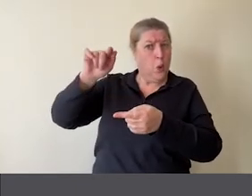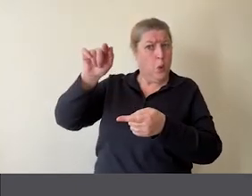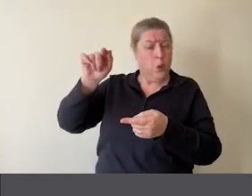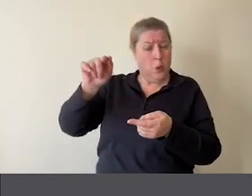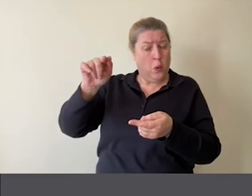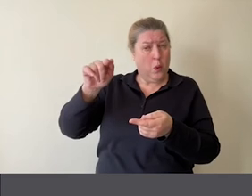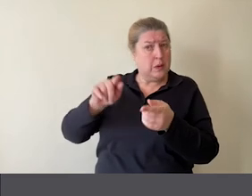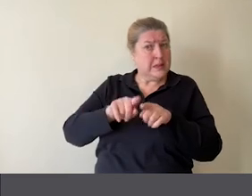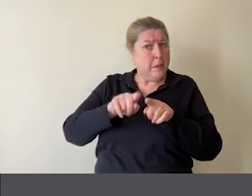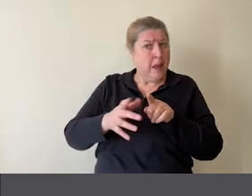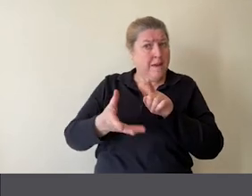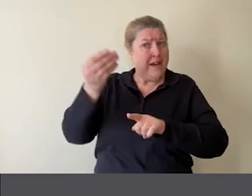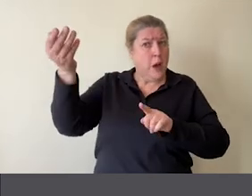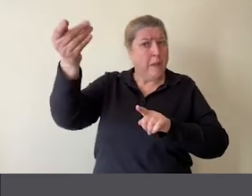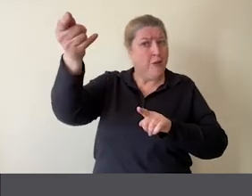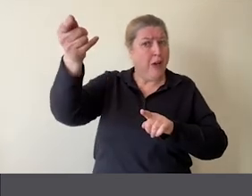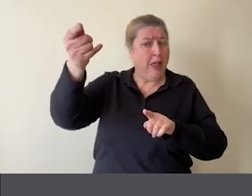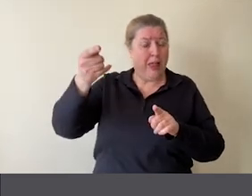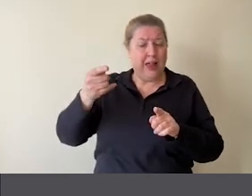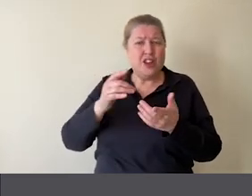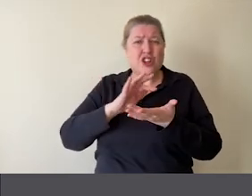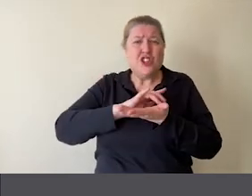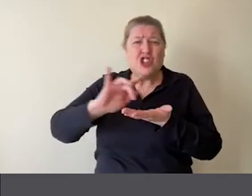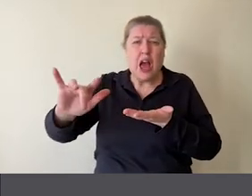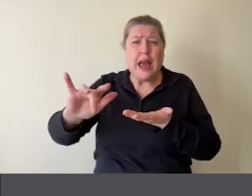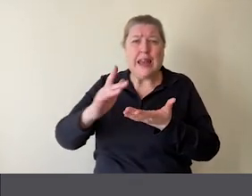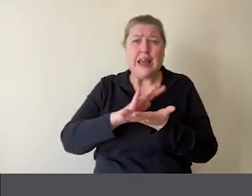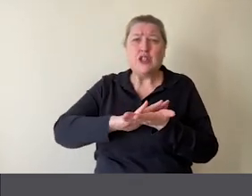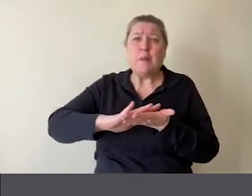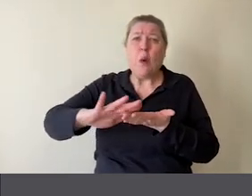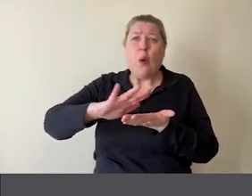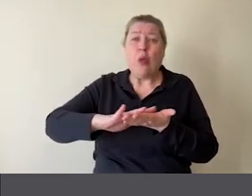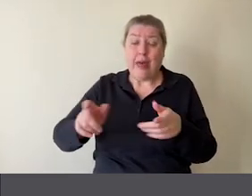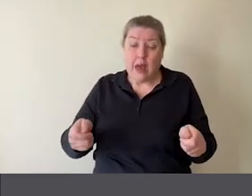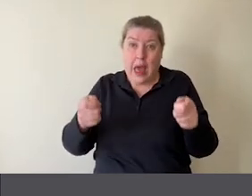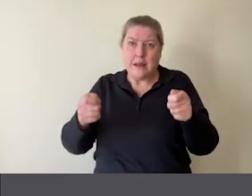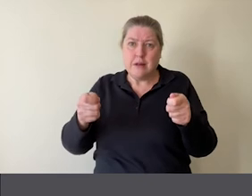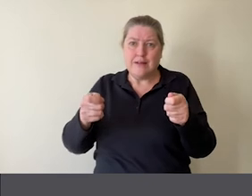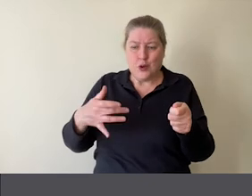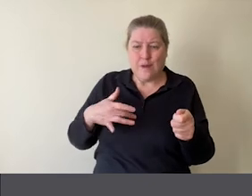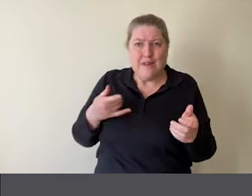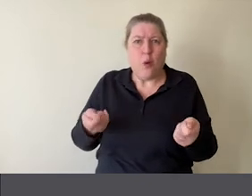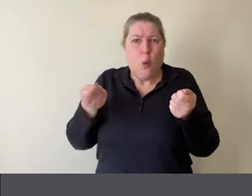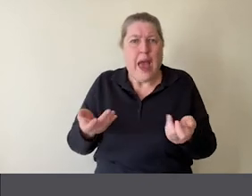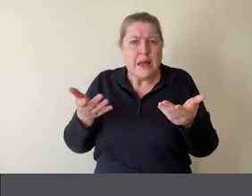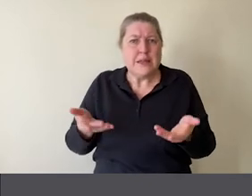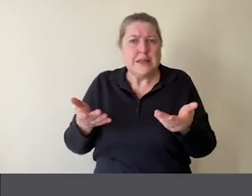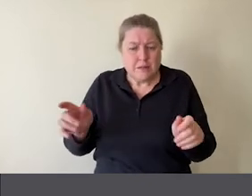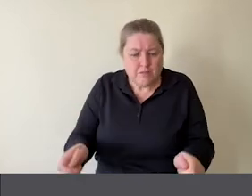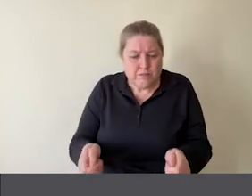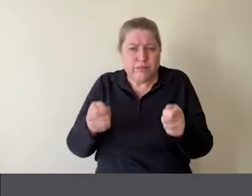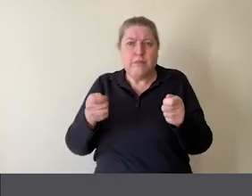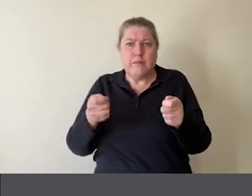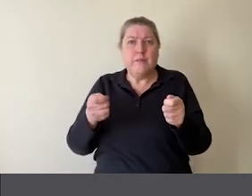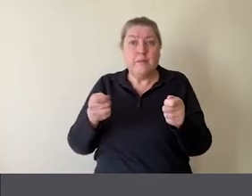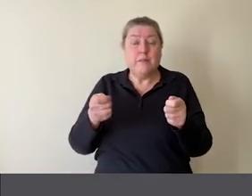burial. They're shiny, they're smooth, they've got handles that you can hold. You can feel the weight of them when you pick them up.